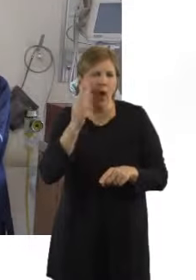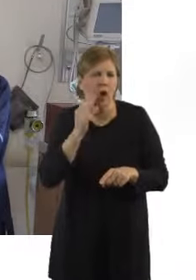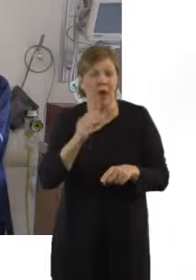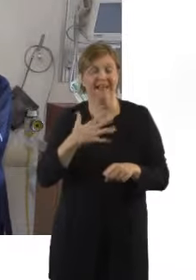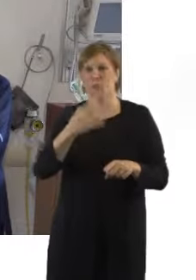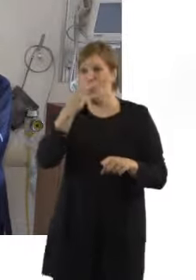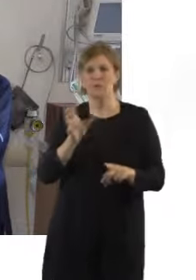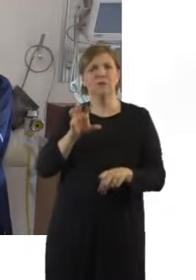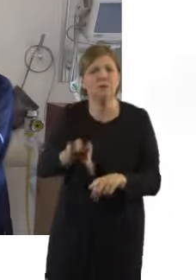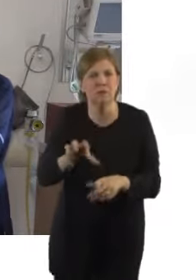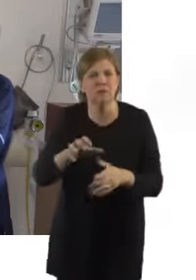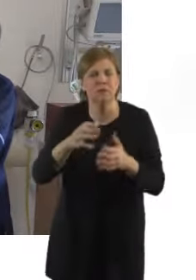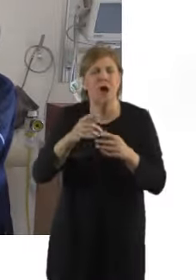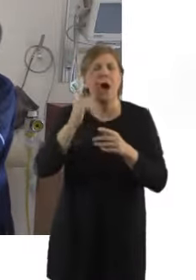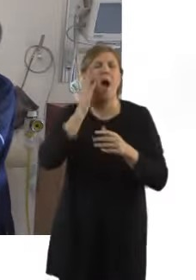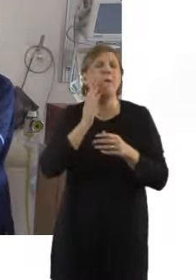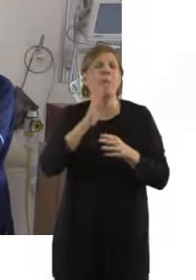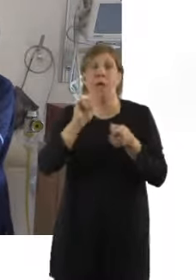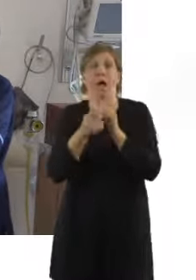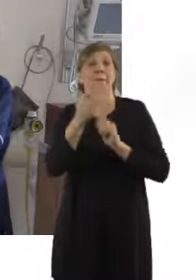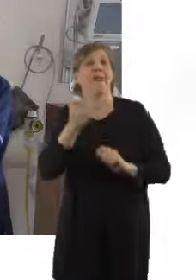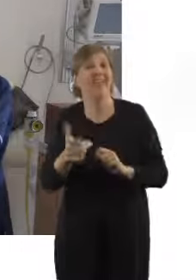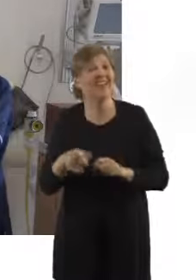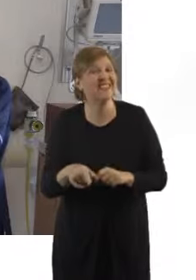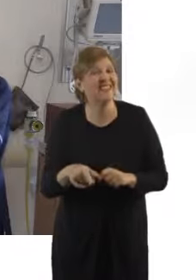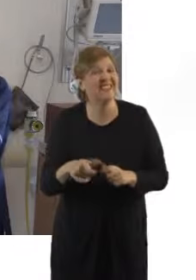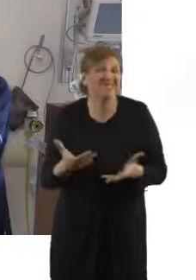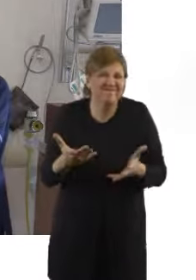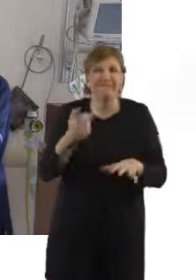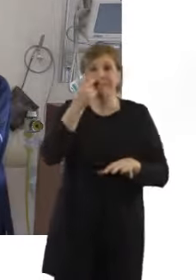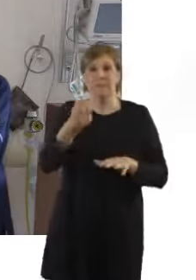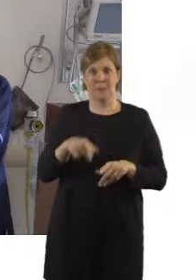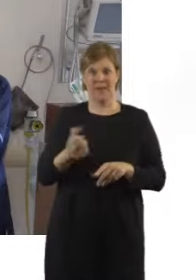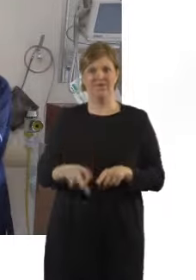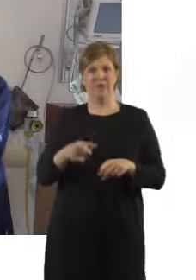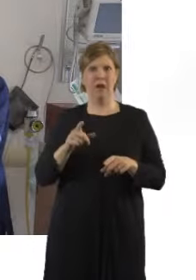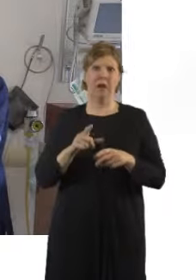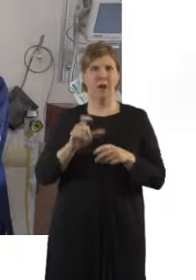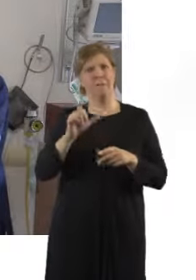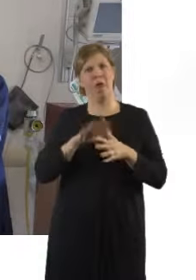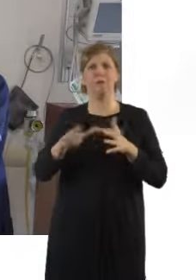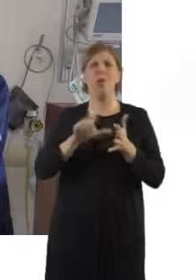case the baby has got any blood clots or meconium down its airway and so it can be removed.